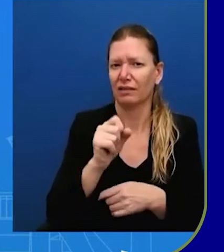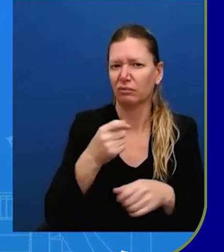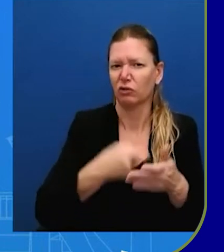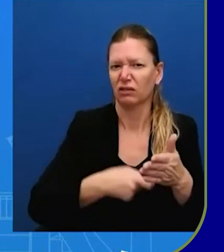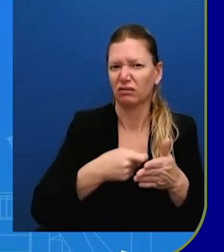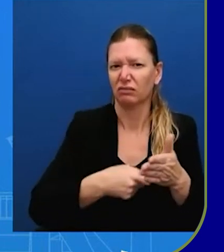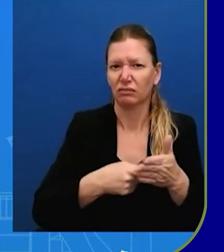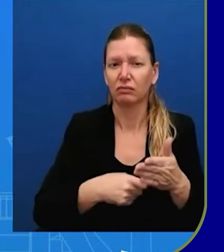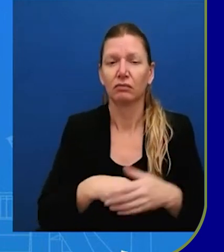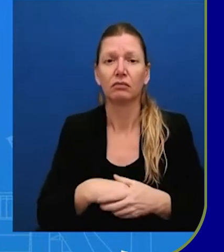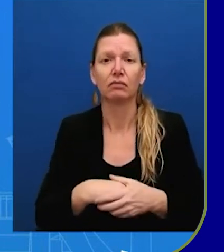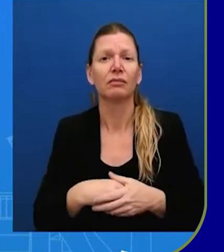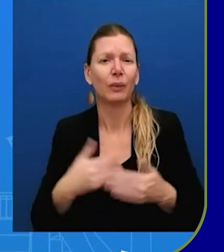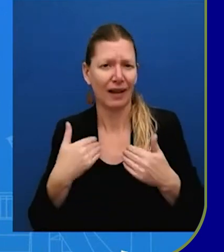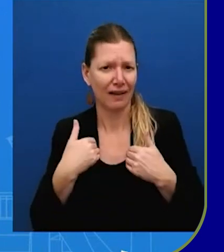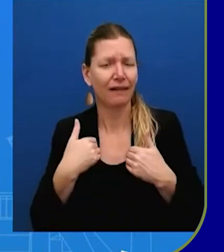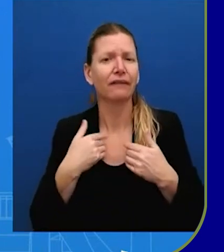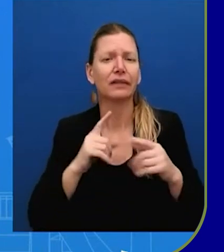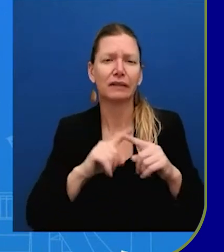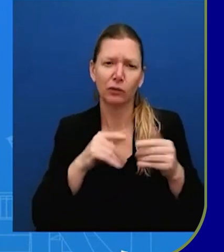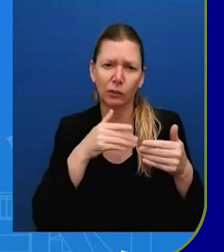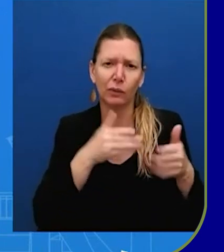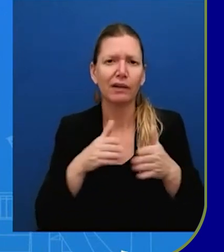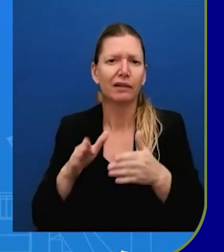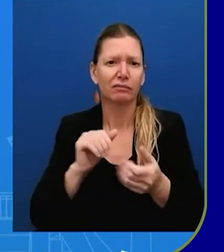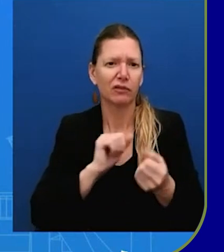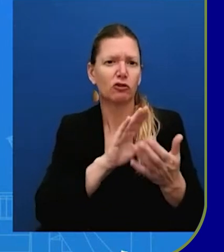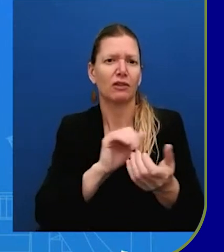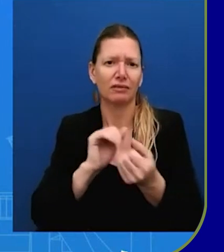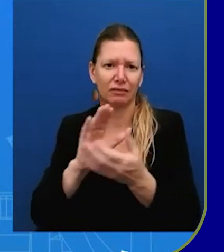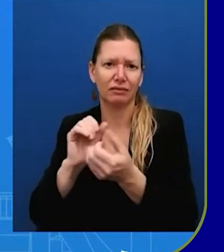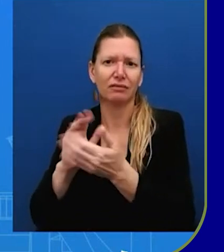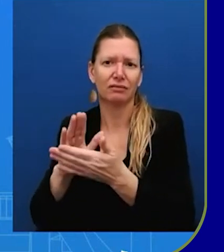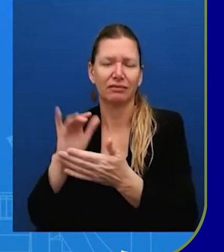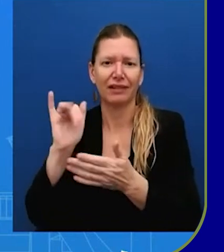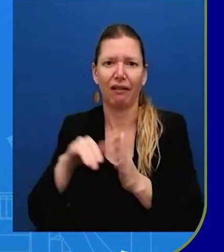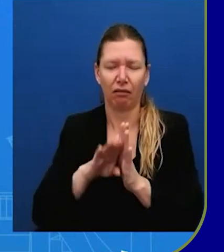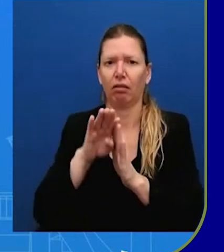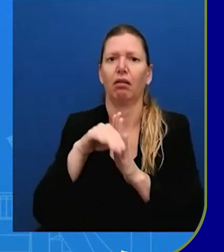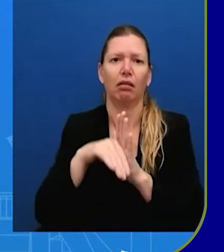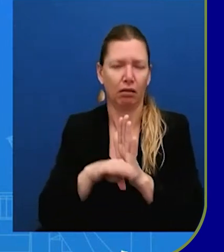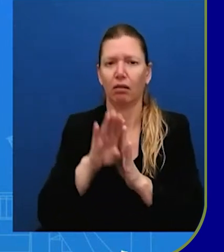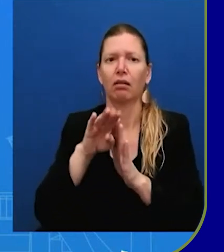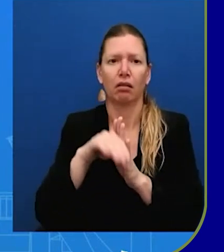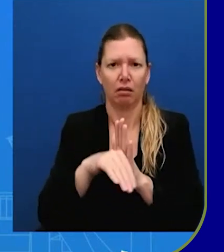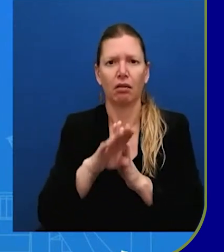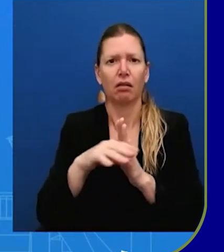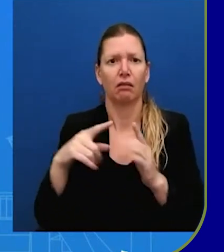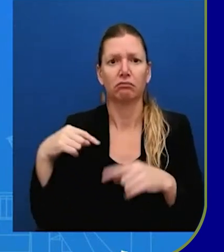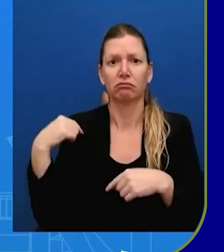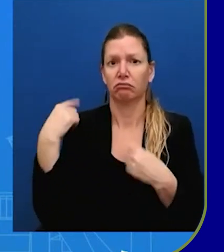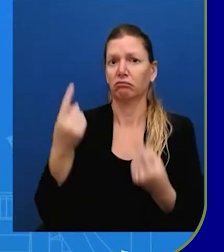geostrategic volatility. We've used it in the past. We have the capacity to use it again. So,